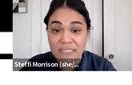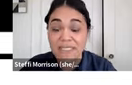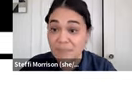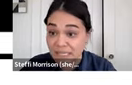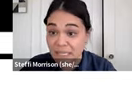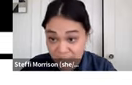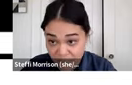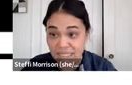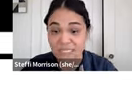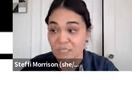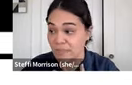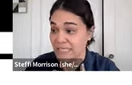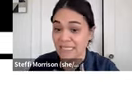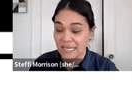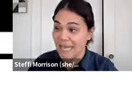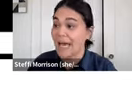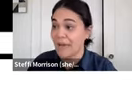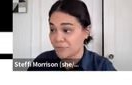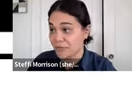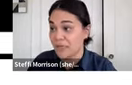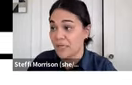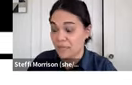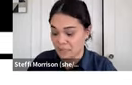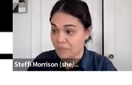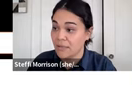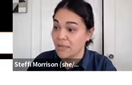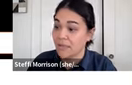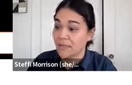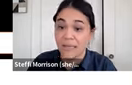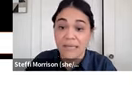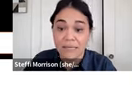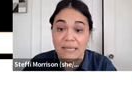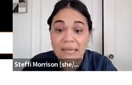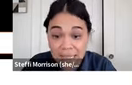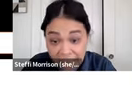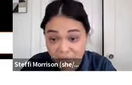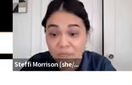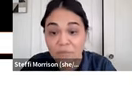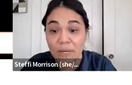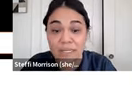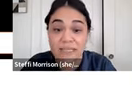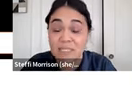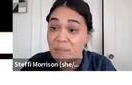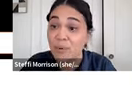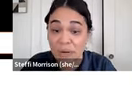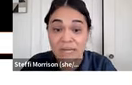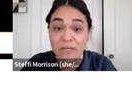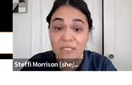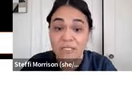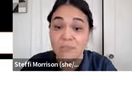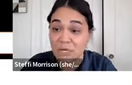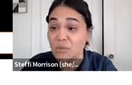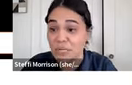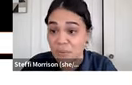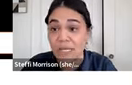participants expect expected to spend half half of what they spent prior